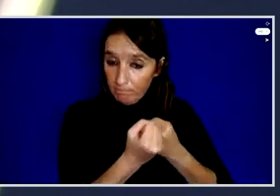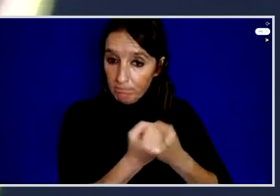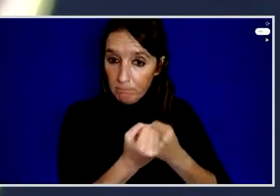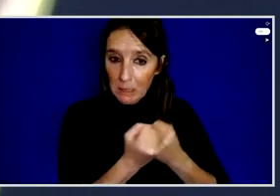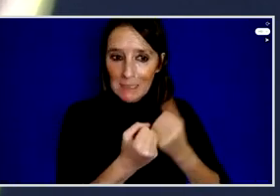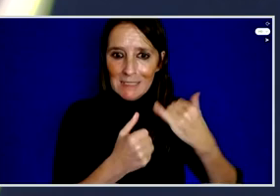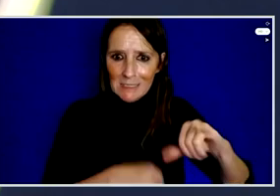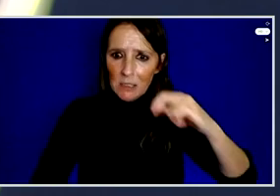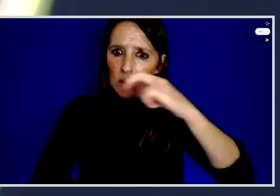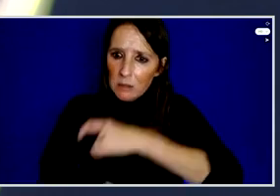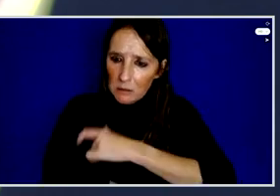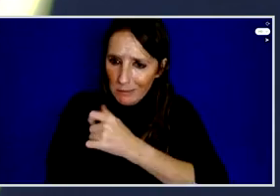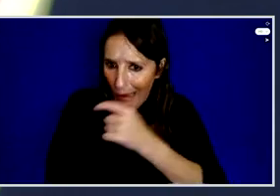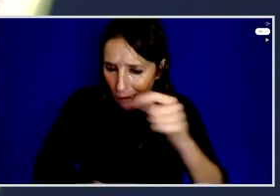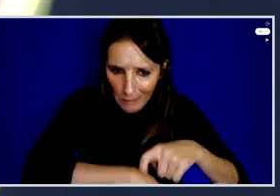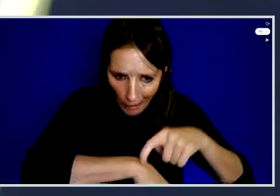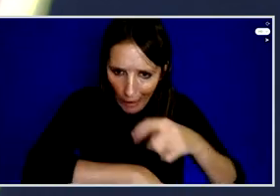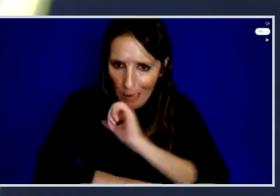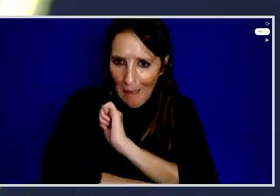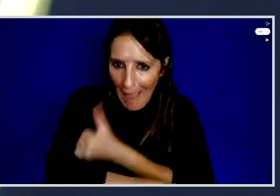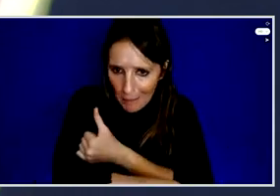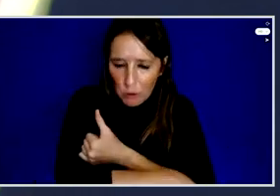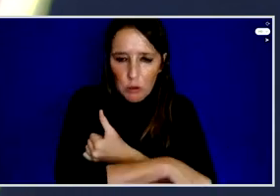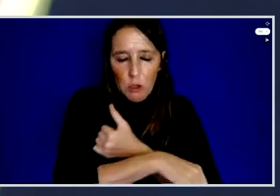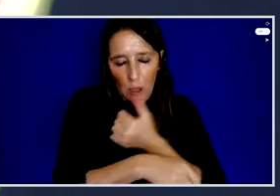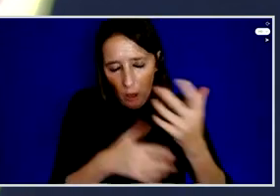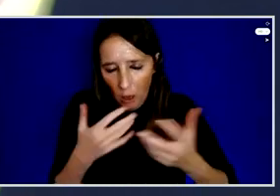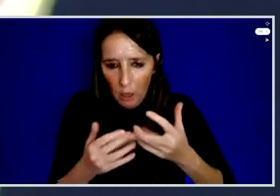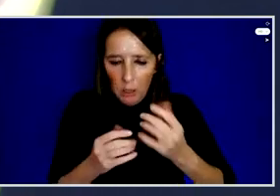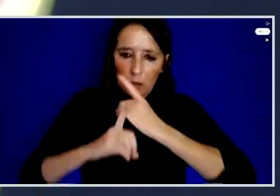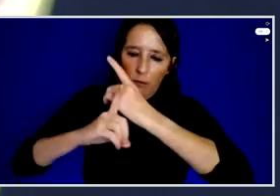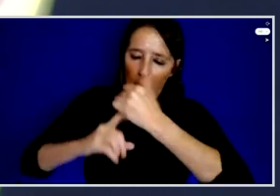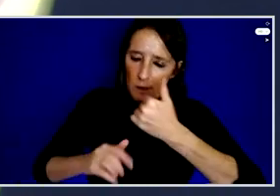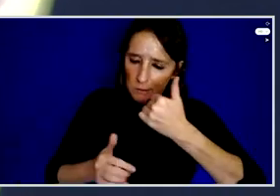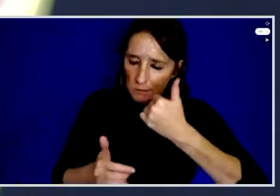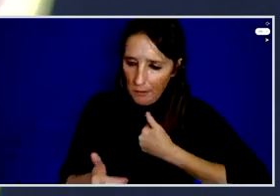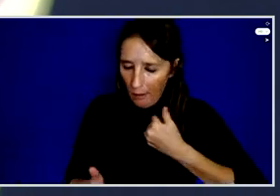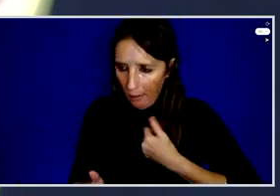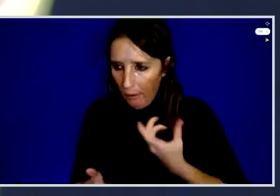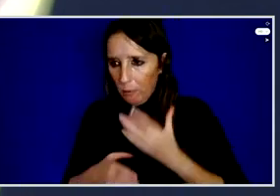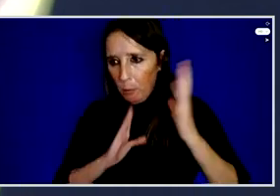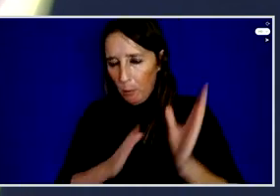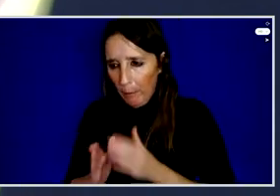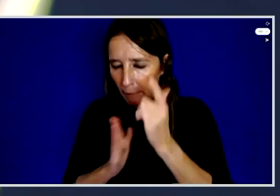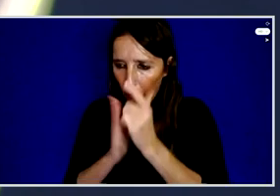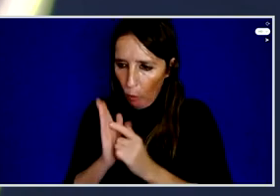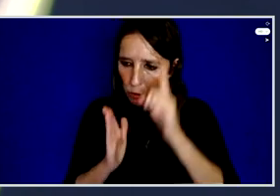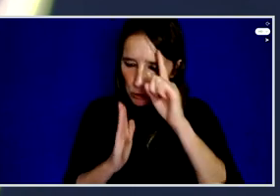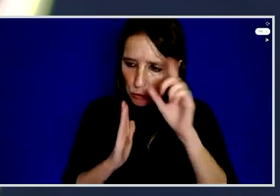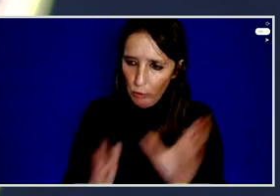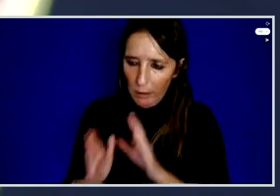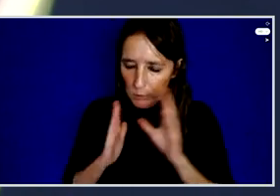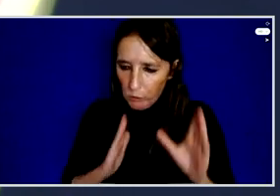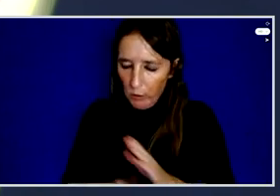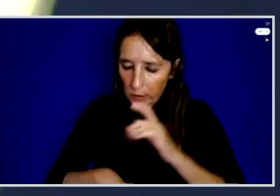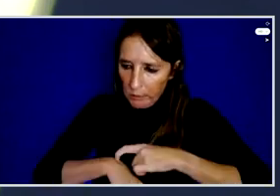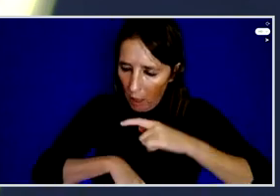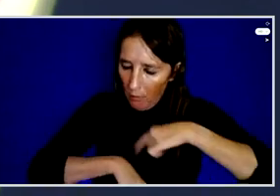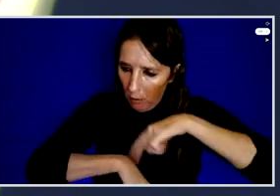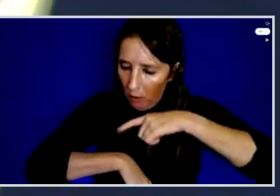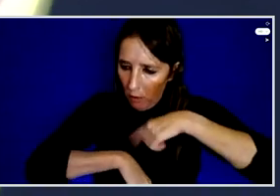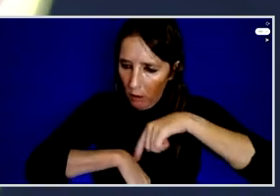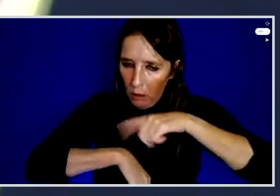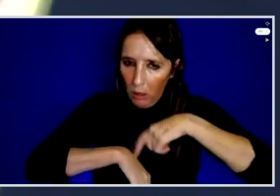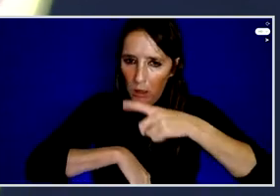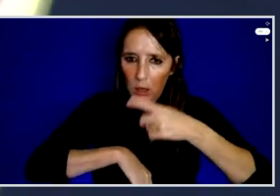like to defend yourself to prepare with lawyers strategy and then usually they are followed by